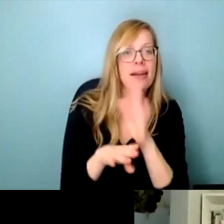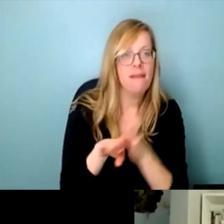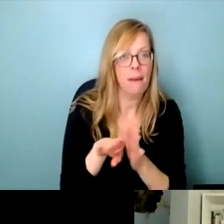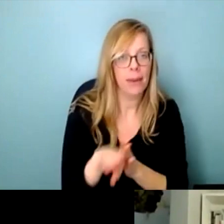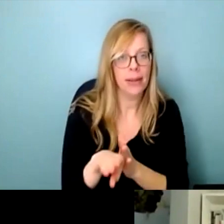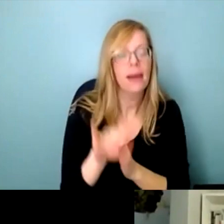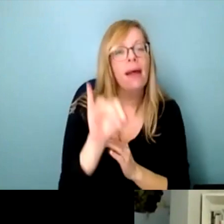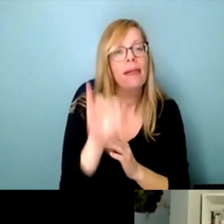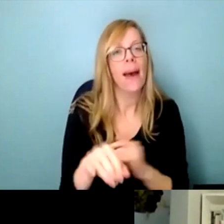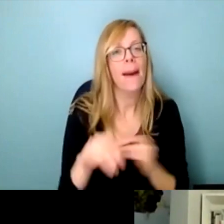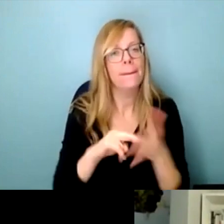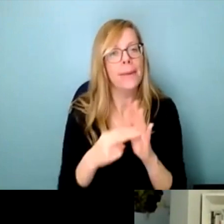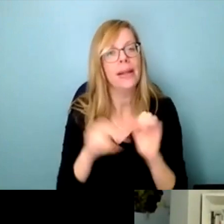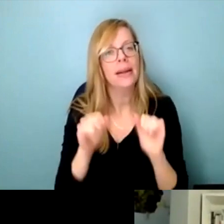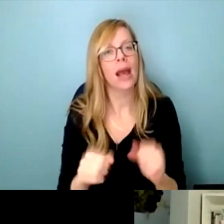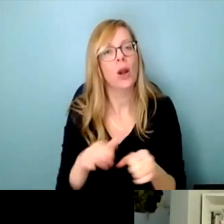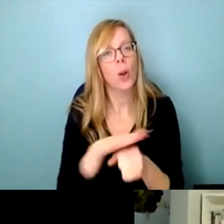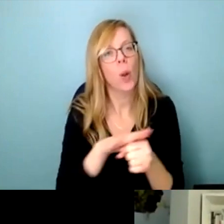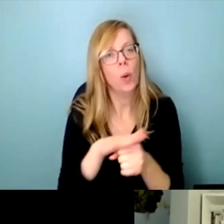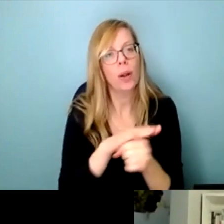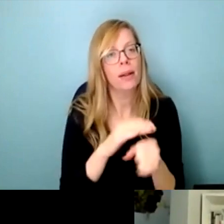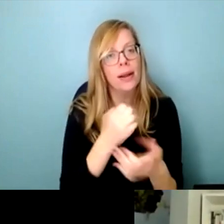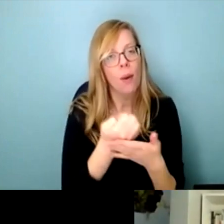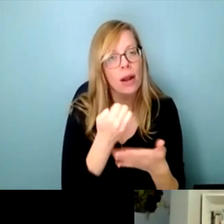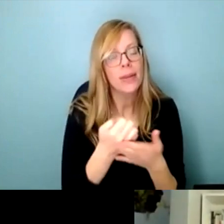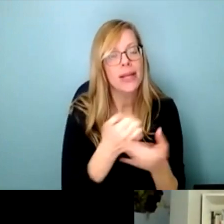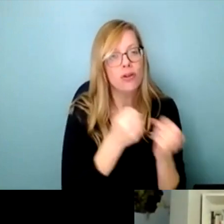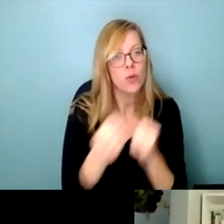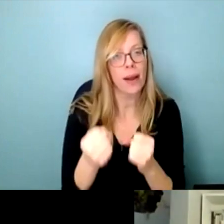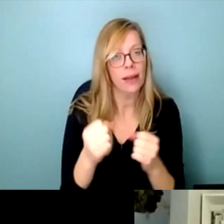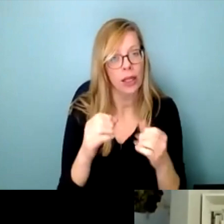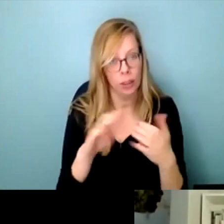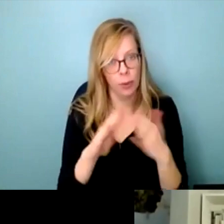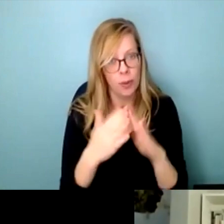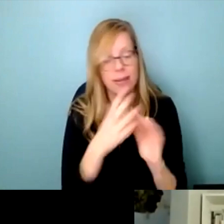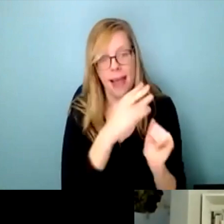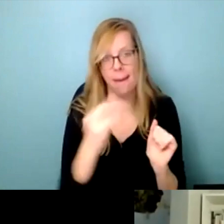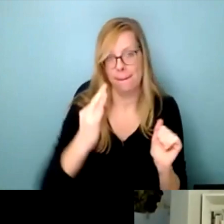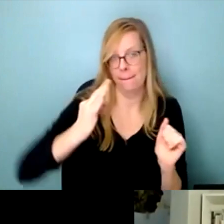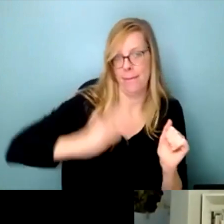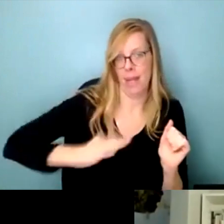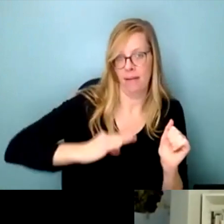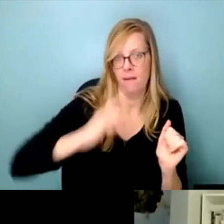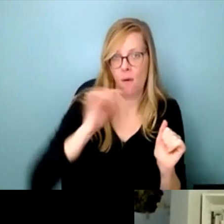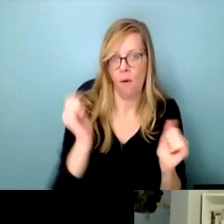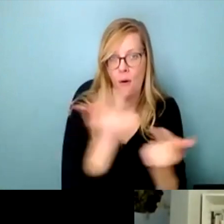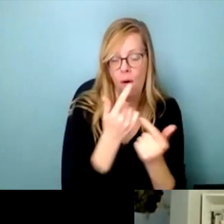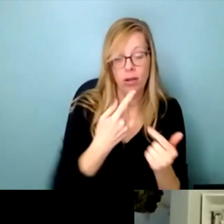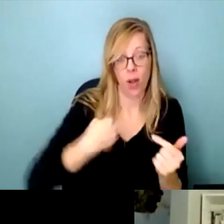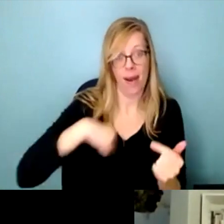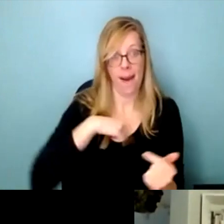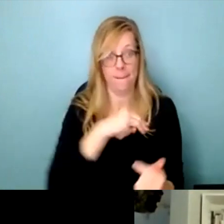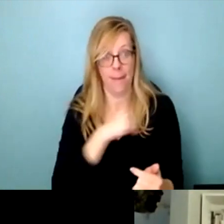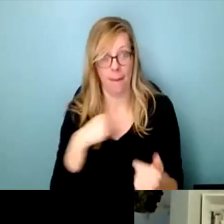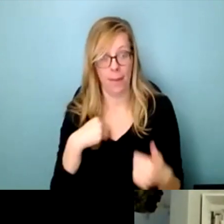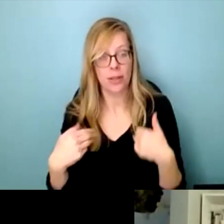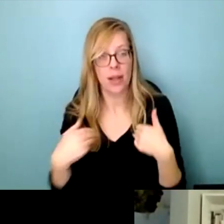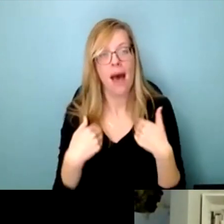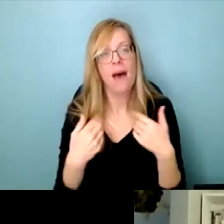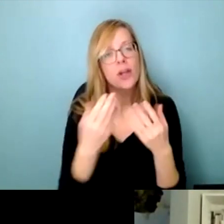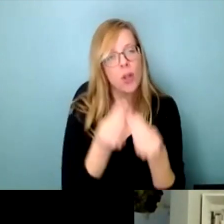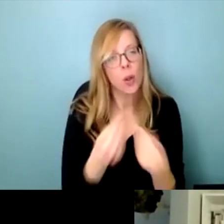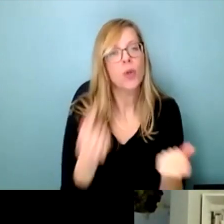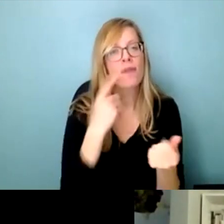for building local economies that strengthen communities and benefit everyone. Um, so members of Sednet have solutions for changing public policy to